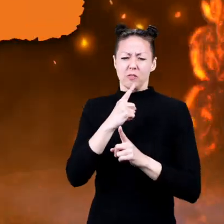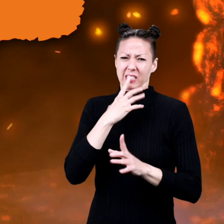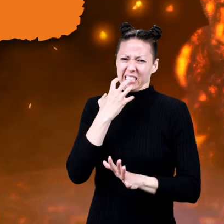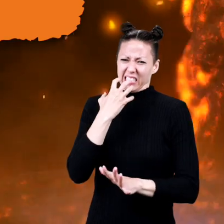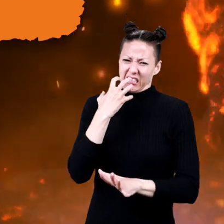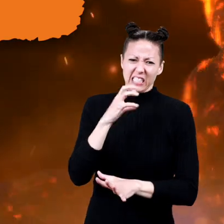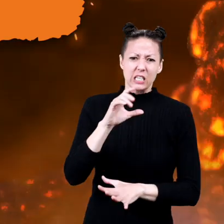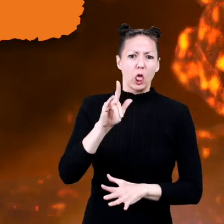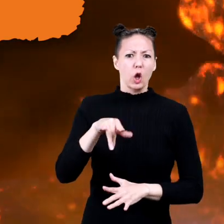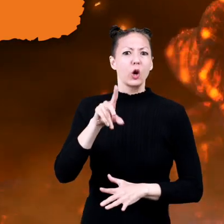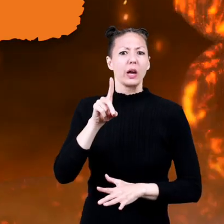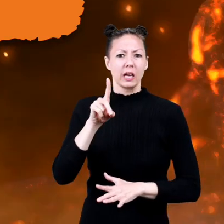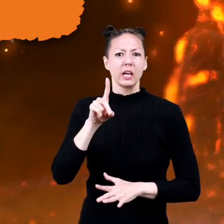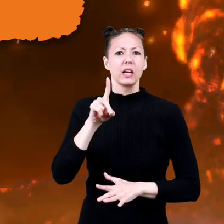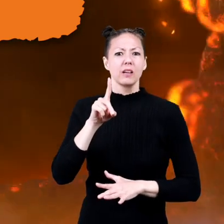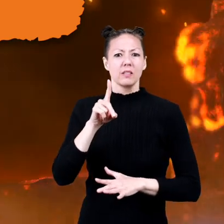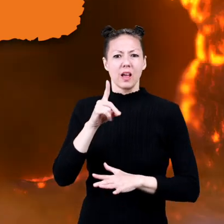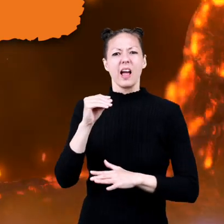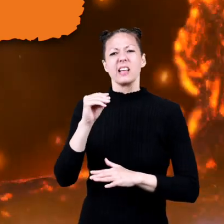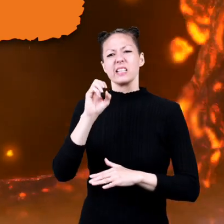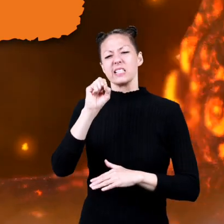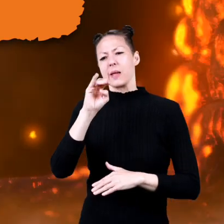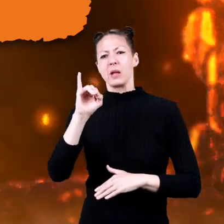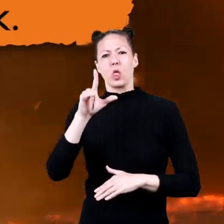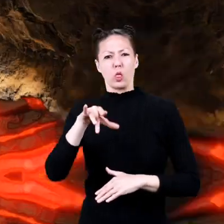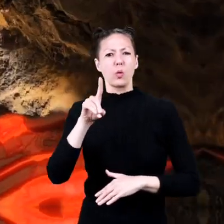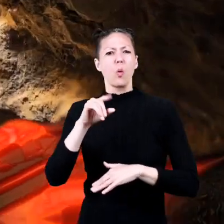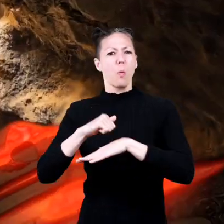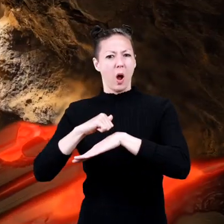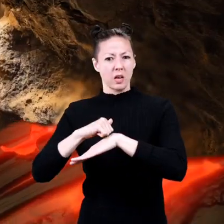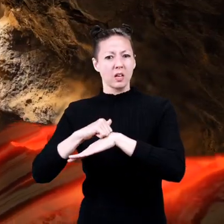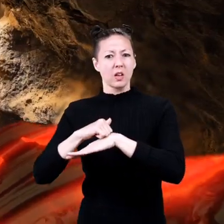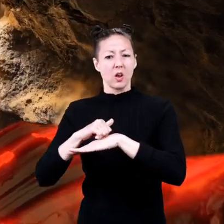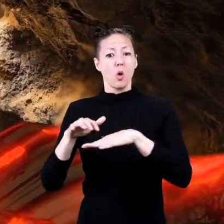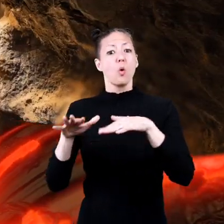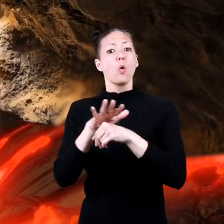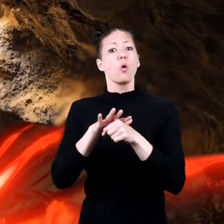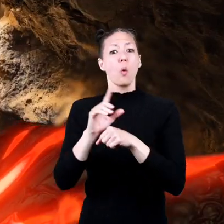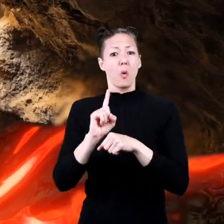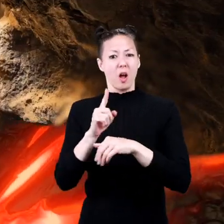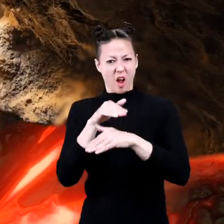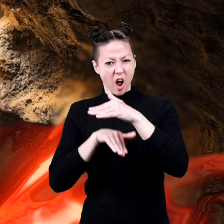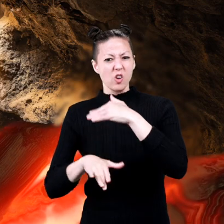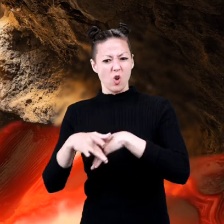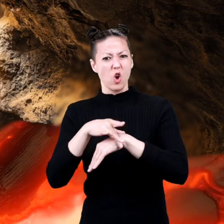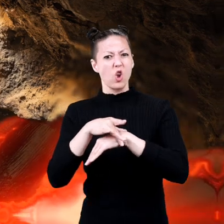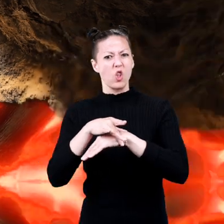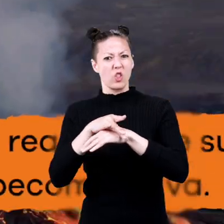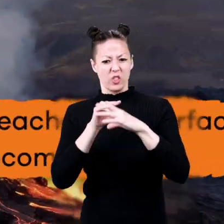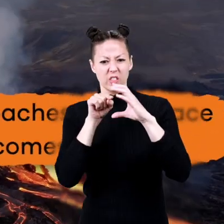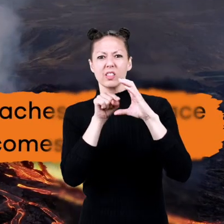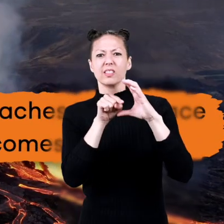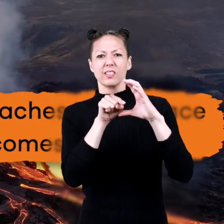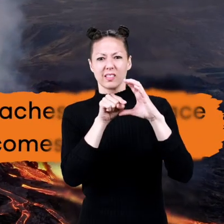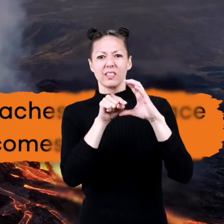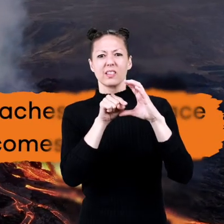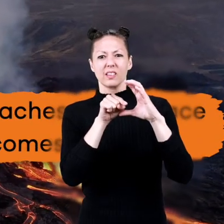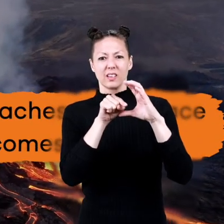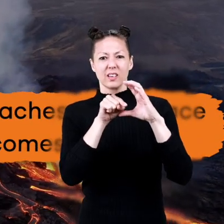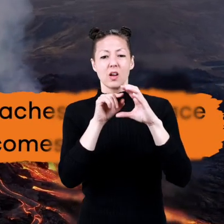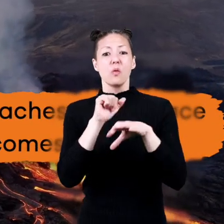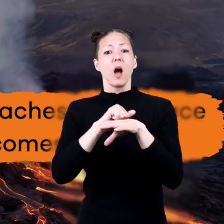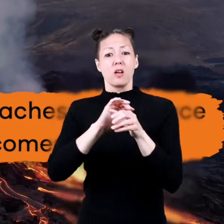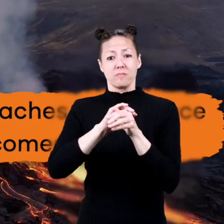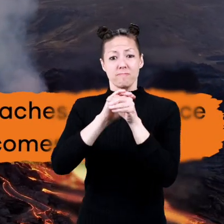is extremely hot liquid and semi-liquid rock located underneath the earth's surface when this molten